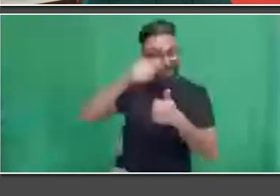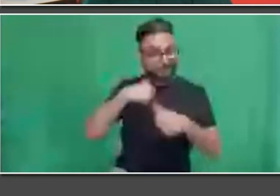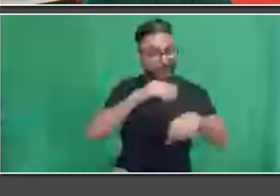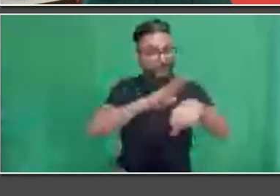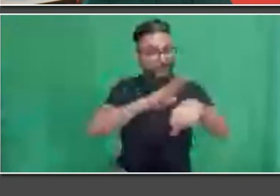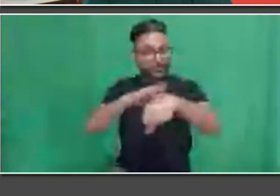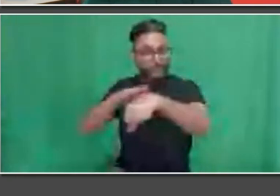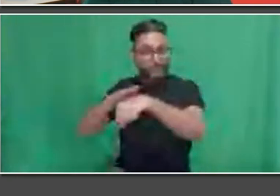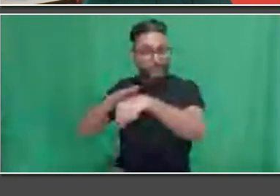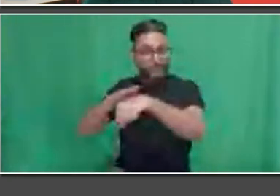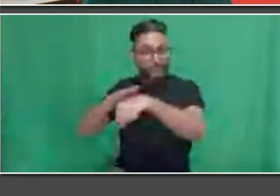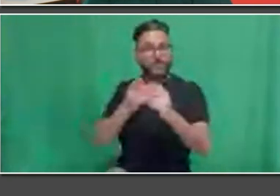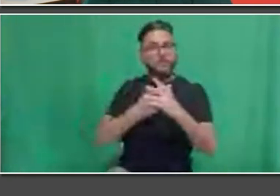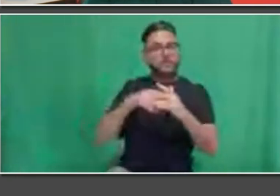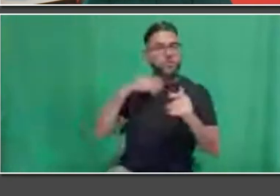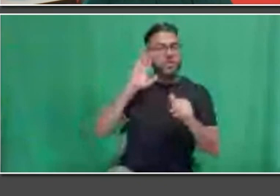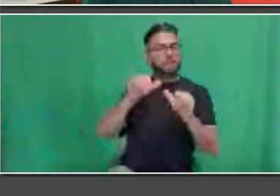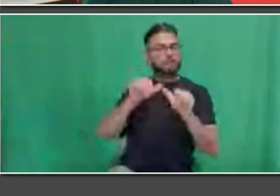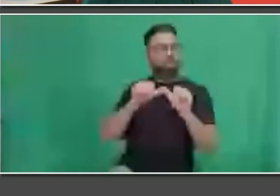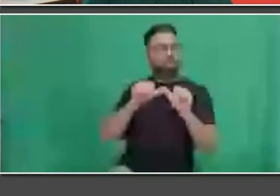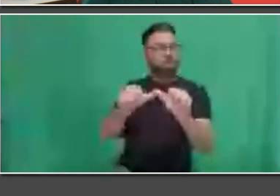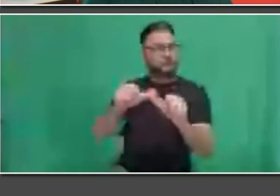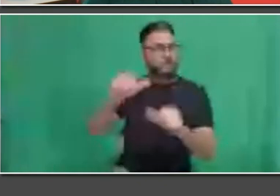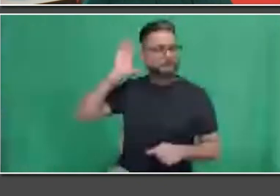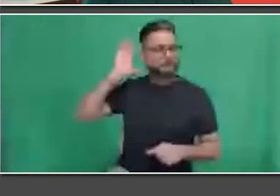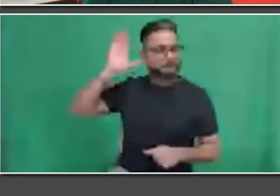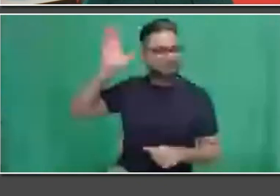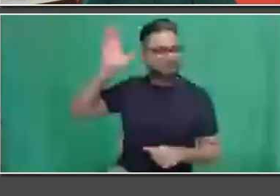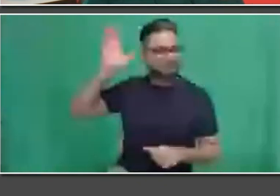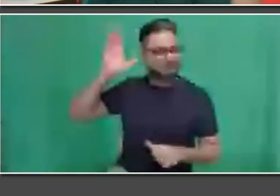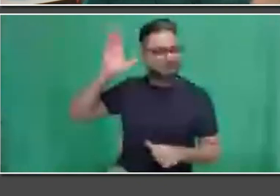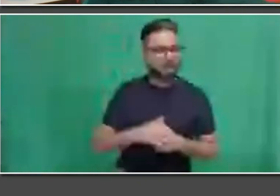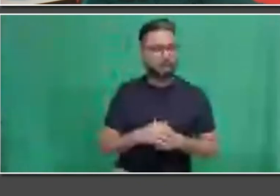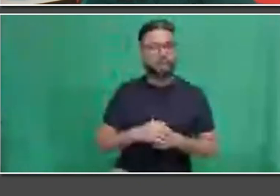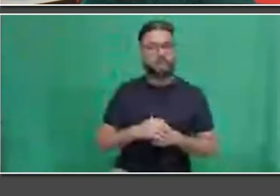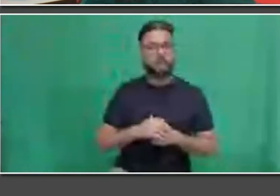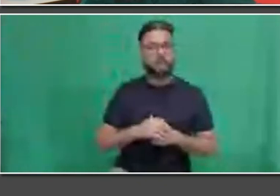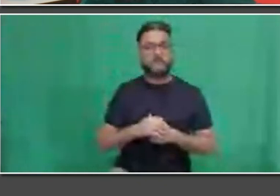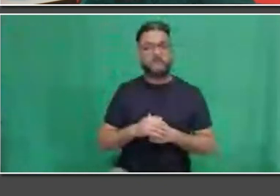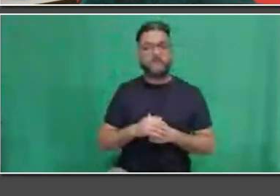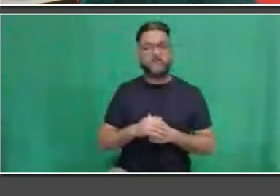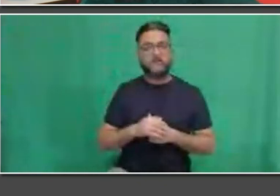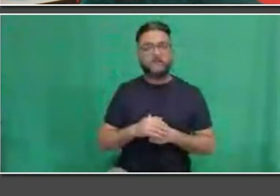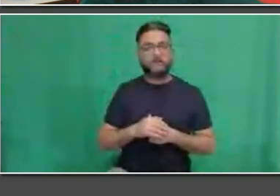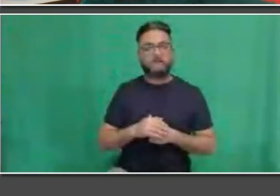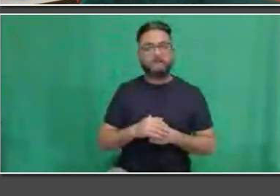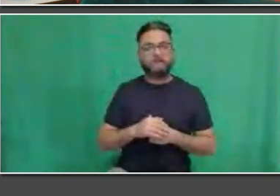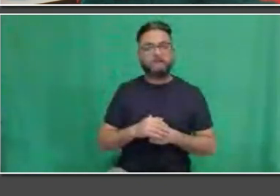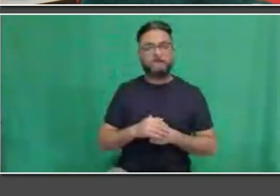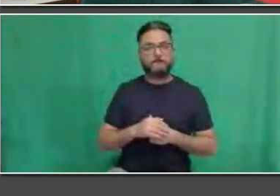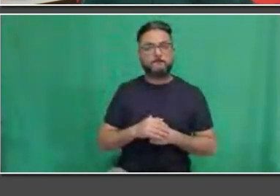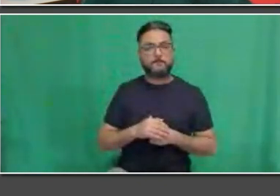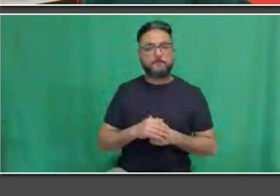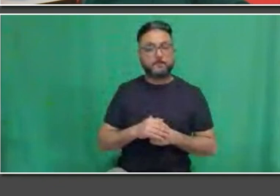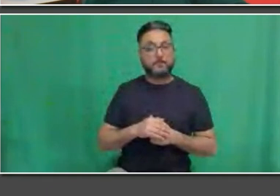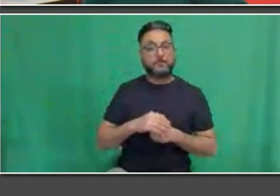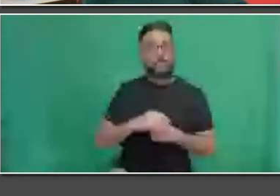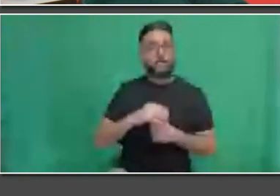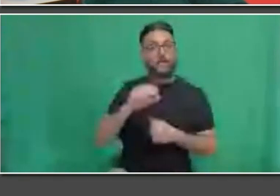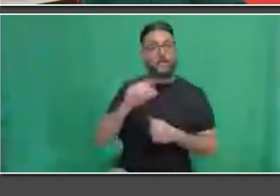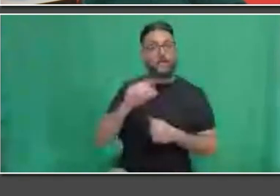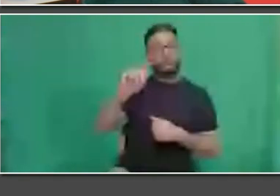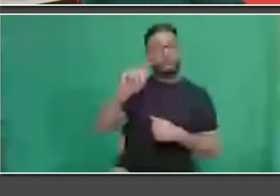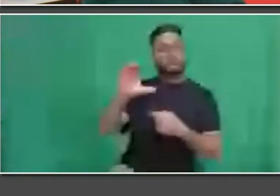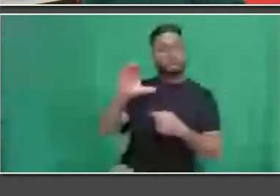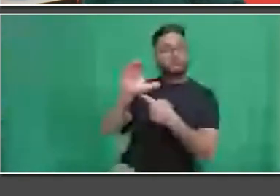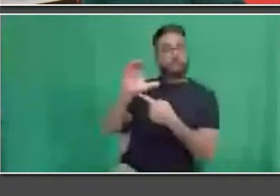So the opportunities they offer, how they recognize good hard work, and how you can really make a very successful and rewarding career in public